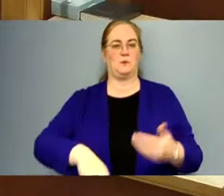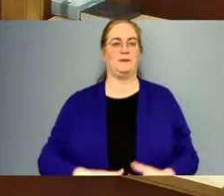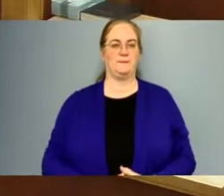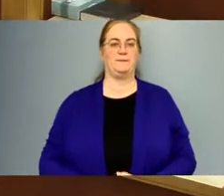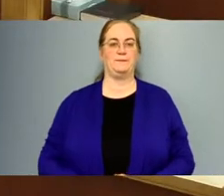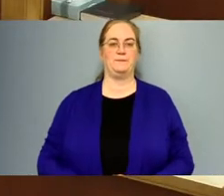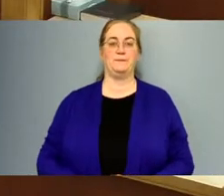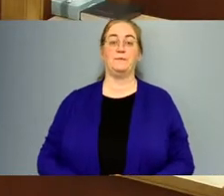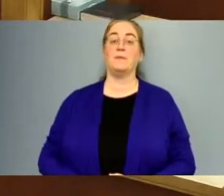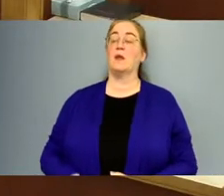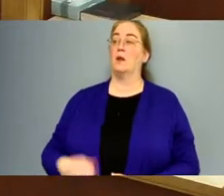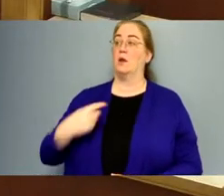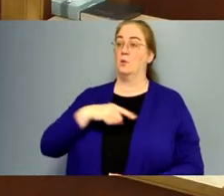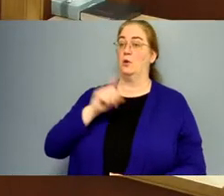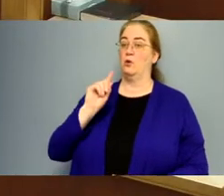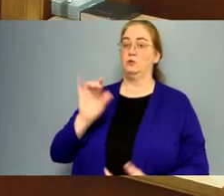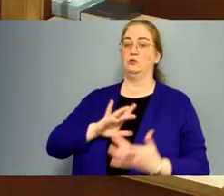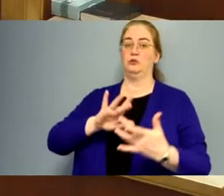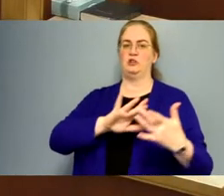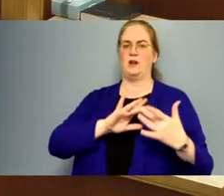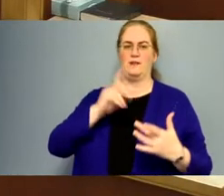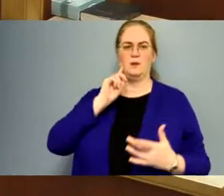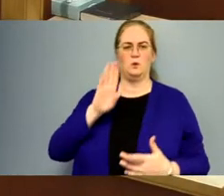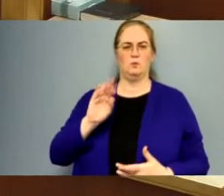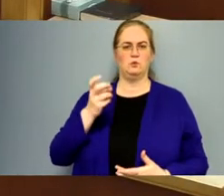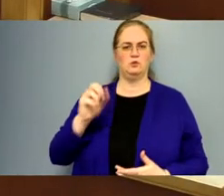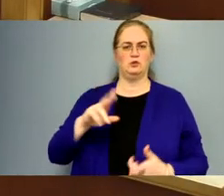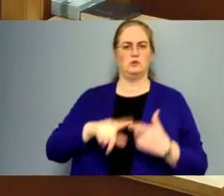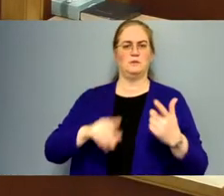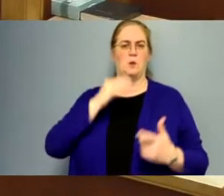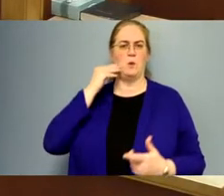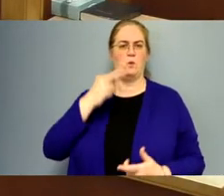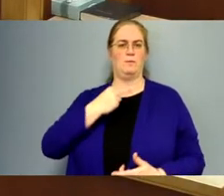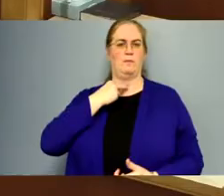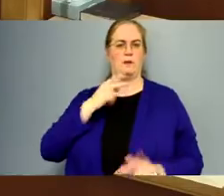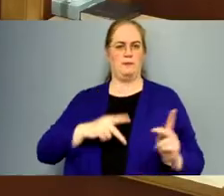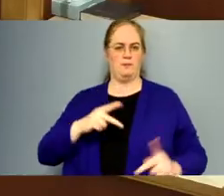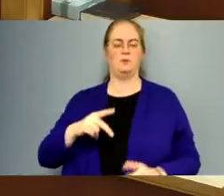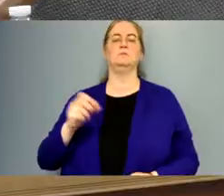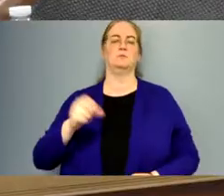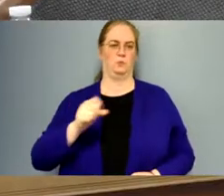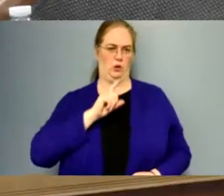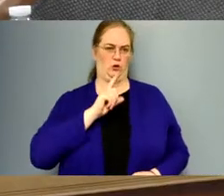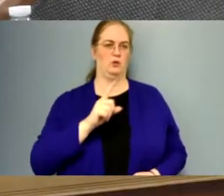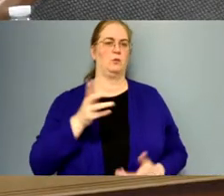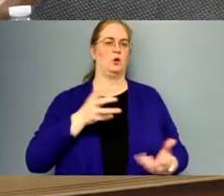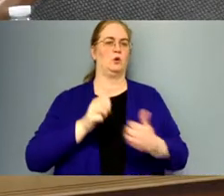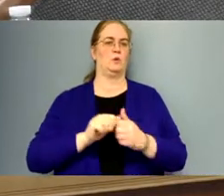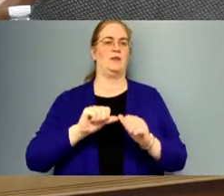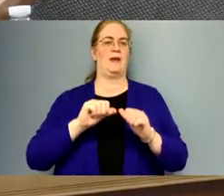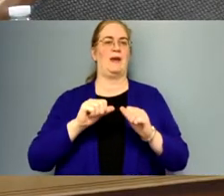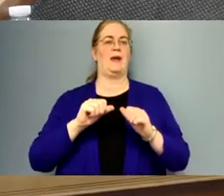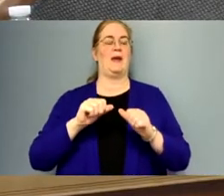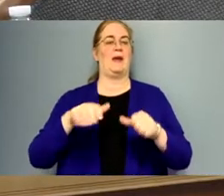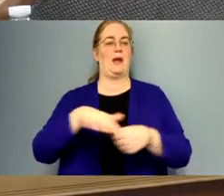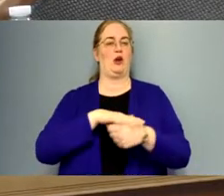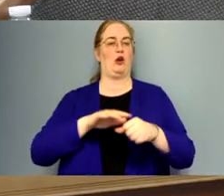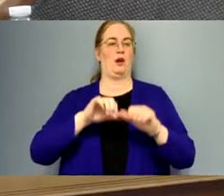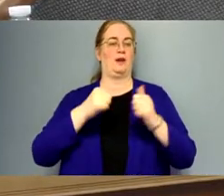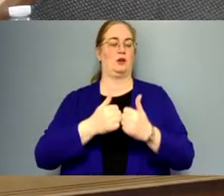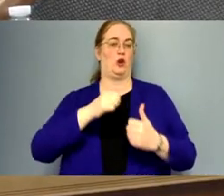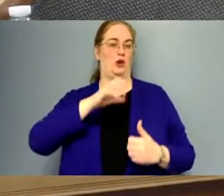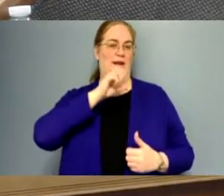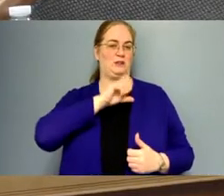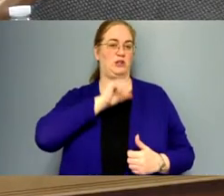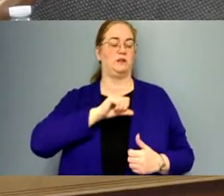Okay. And we are also reaching out. think we're doing boosters to some of the homebound people we reached out to. We've been working with the area agency on aging as their resident